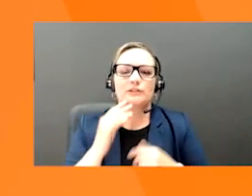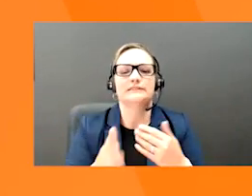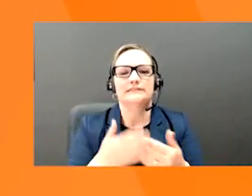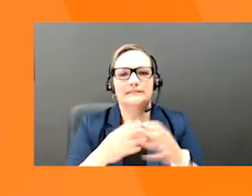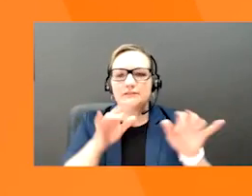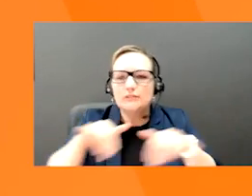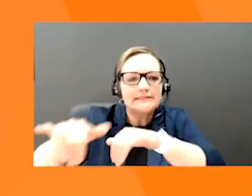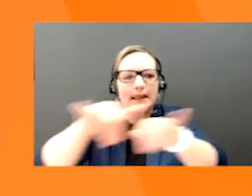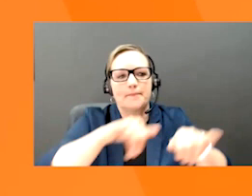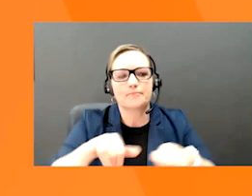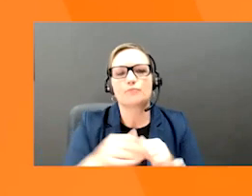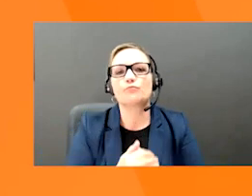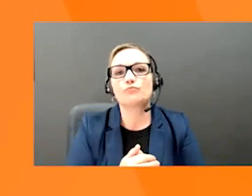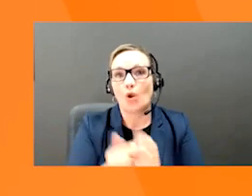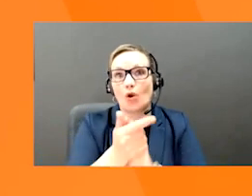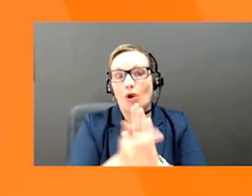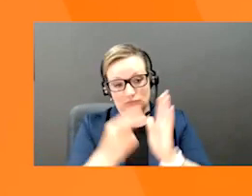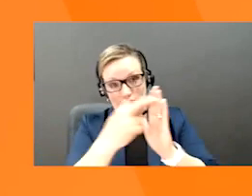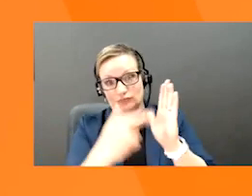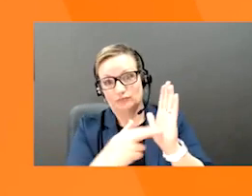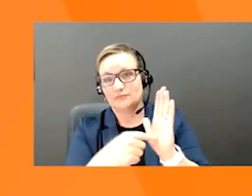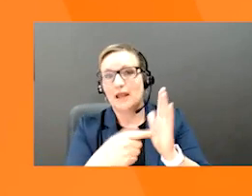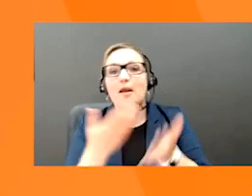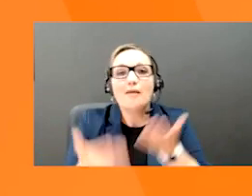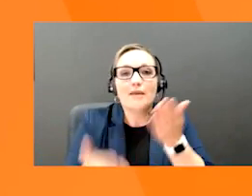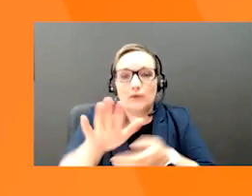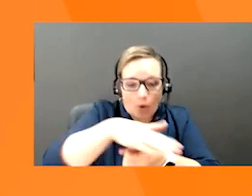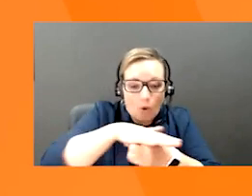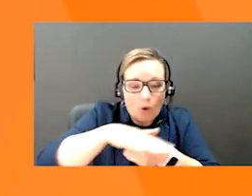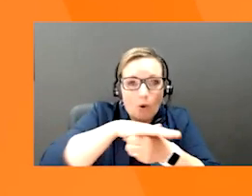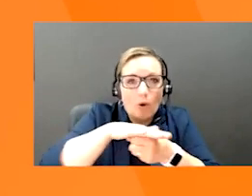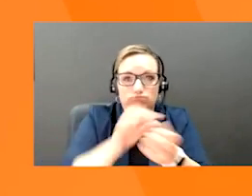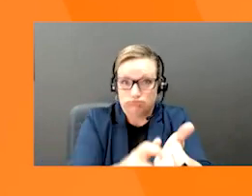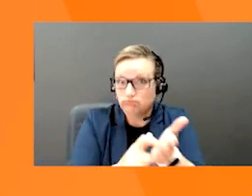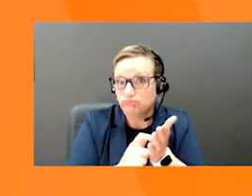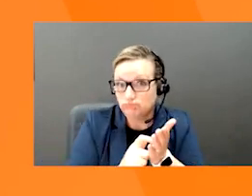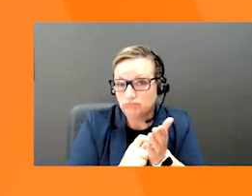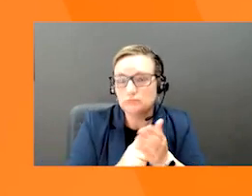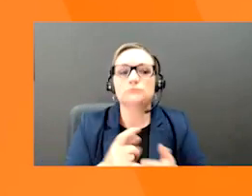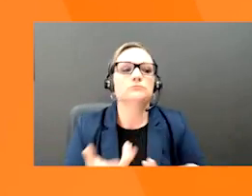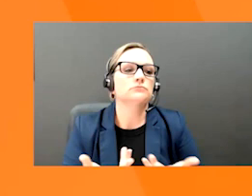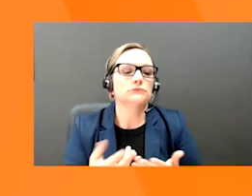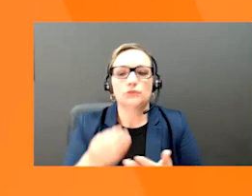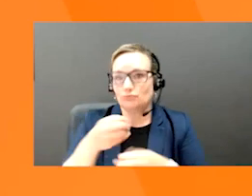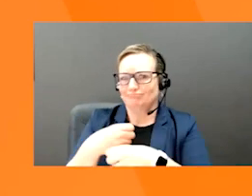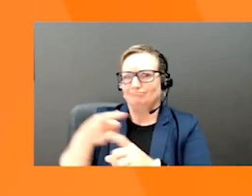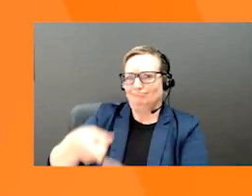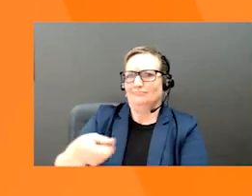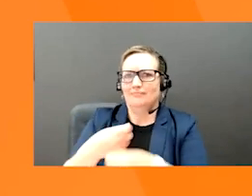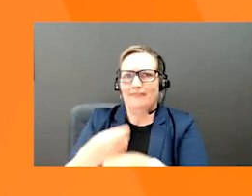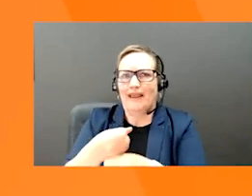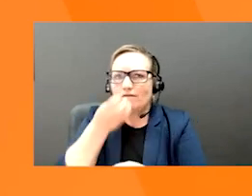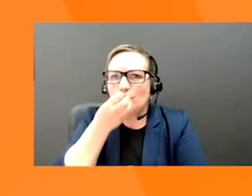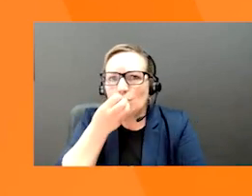Regulations also play a role. You might need a barcode due to local regulations, and particularly if you're making a food product or making product